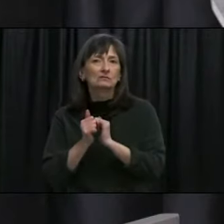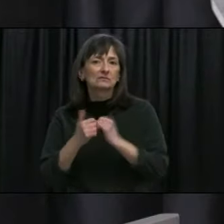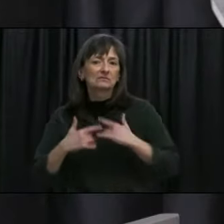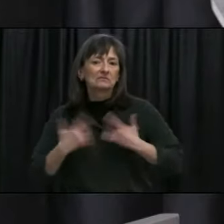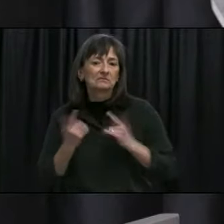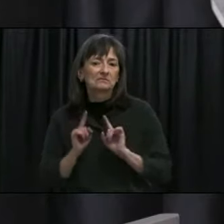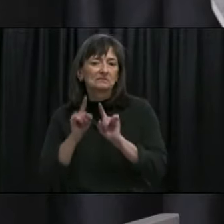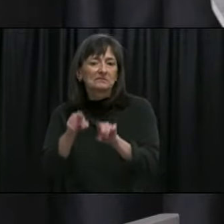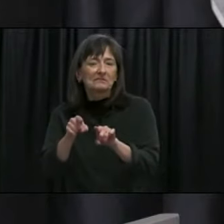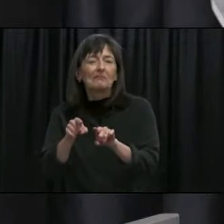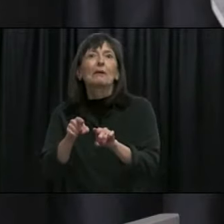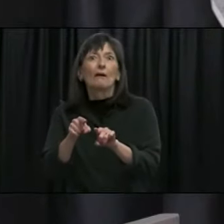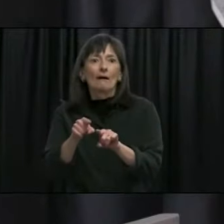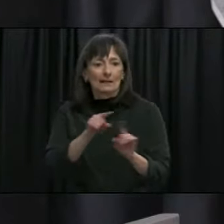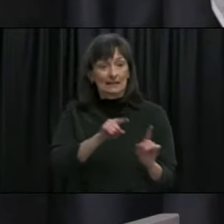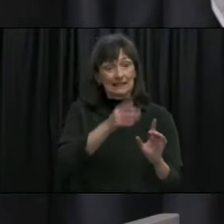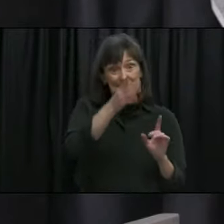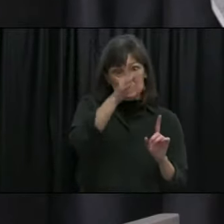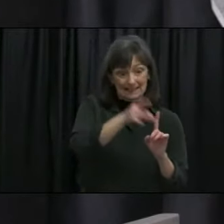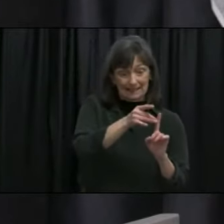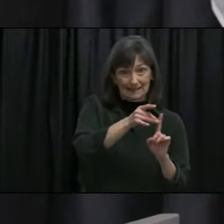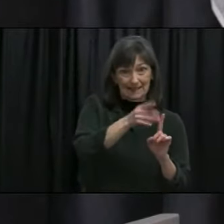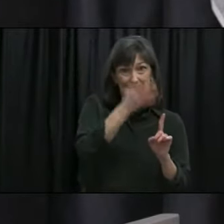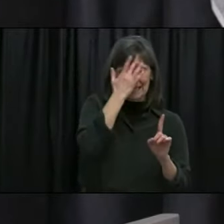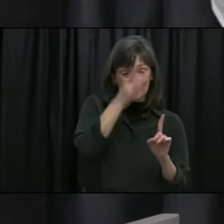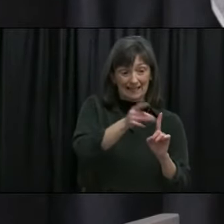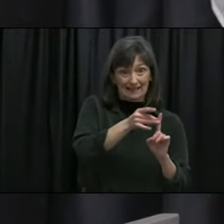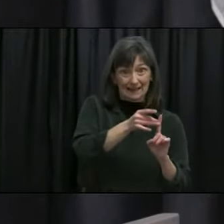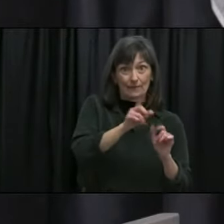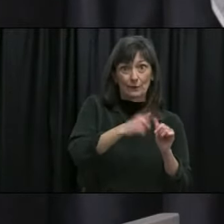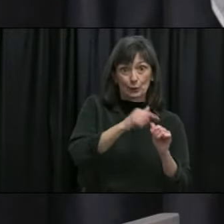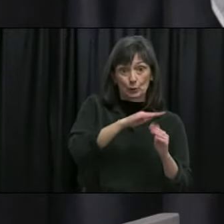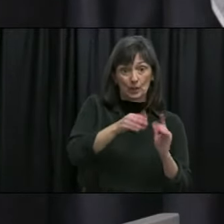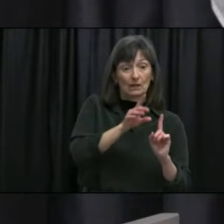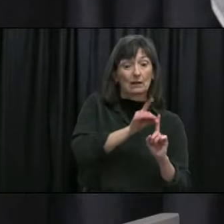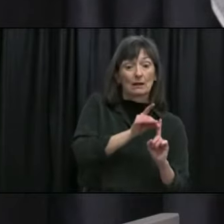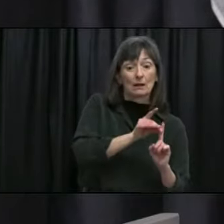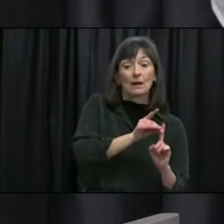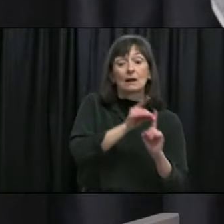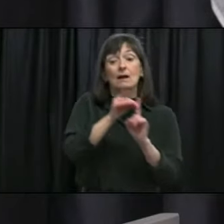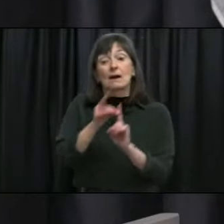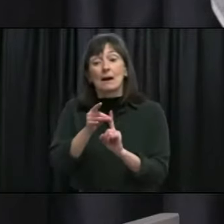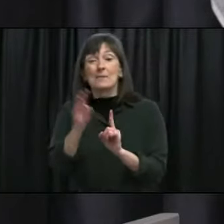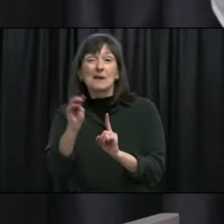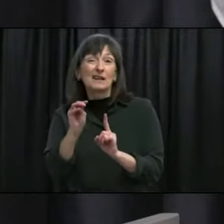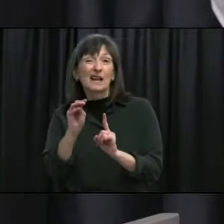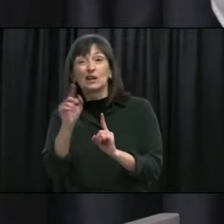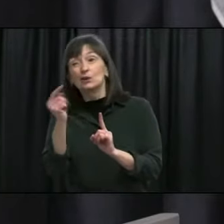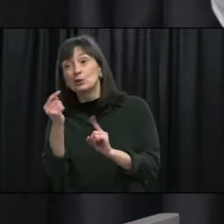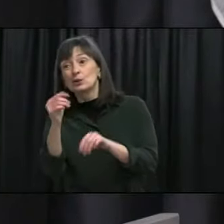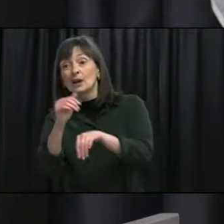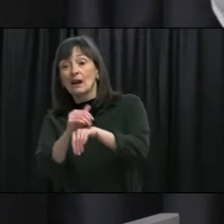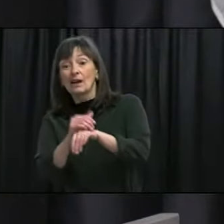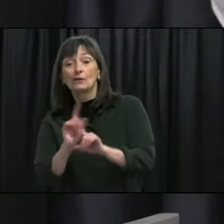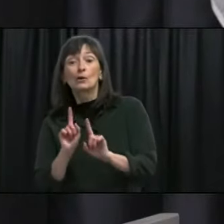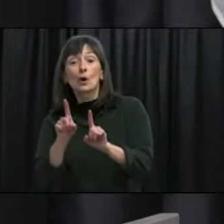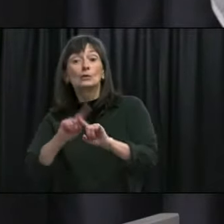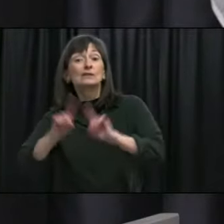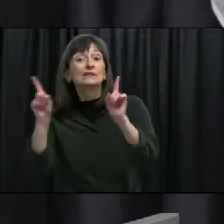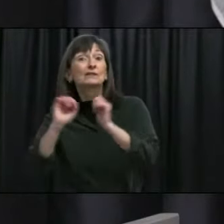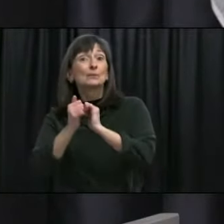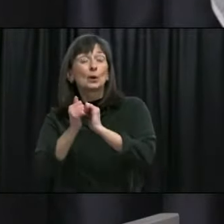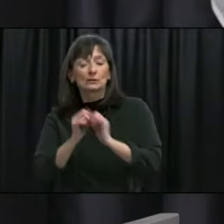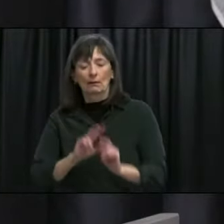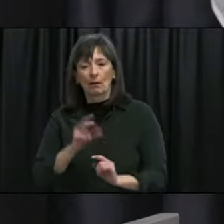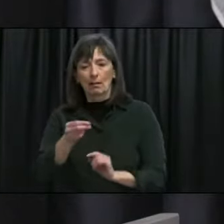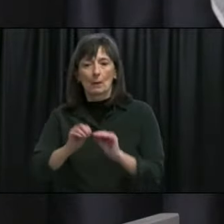as well so there are there's probably a few different events that happened over the course of that weekend